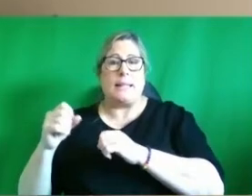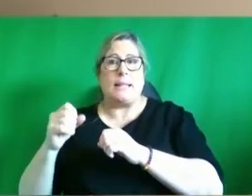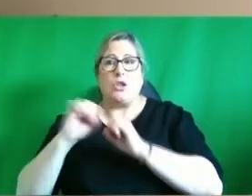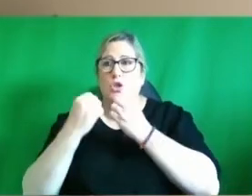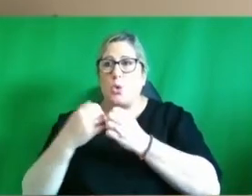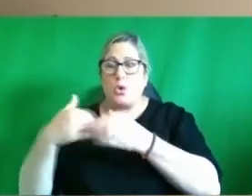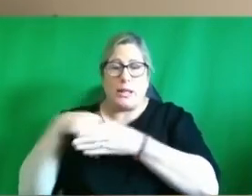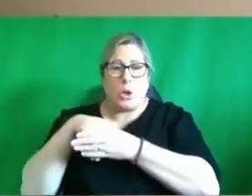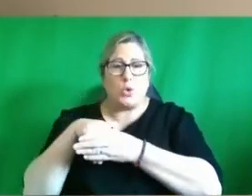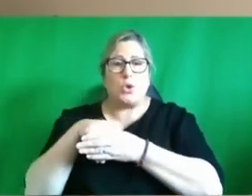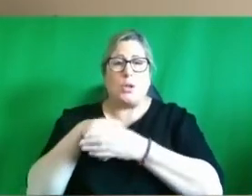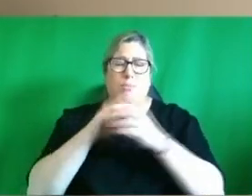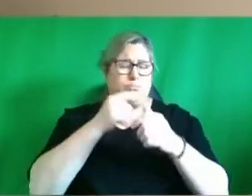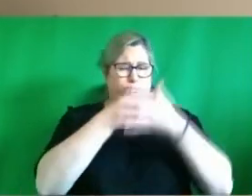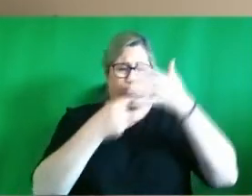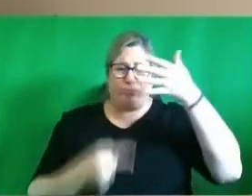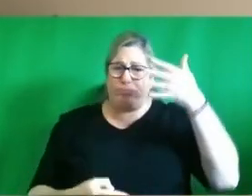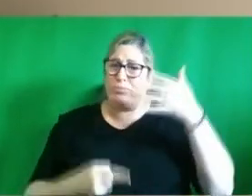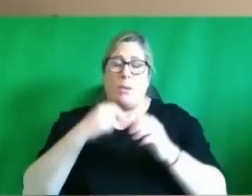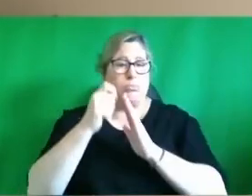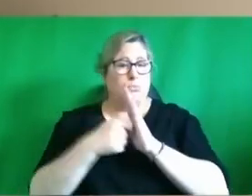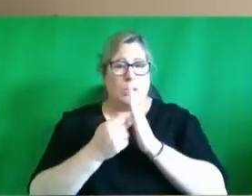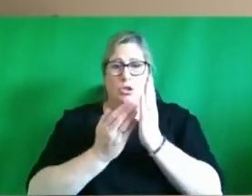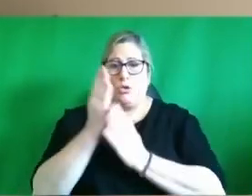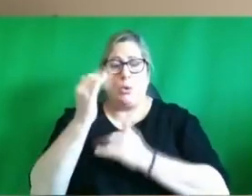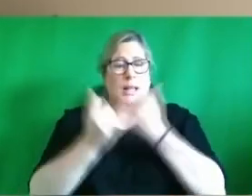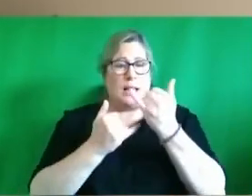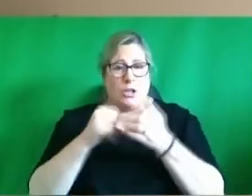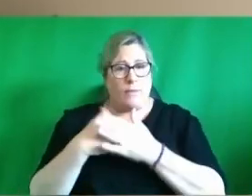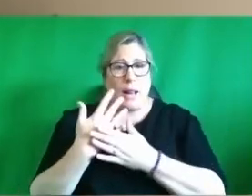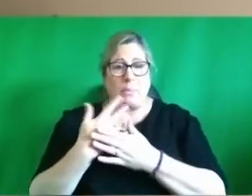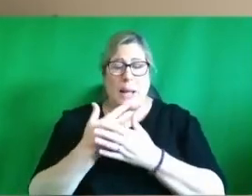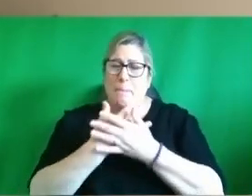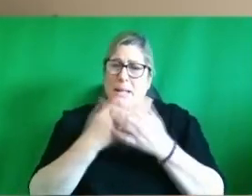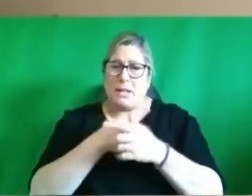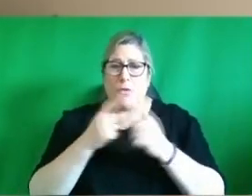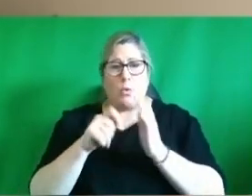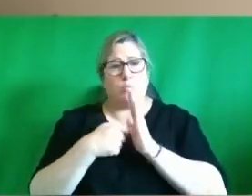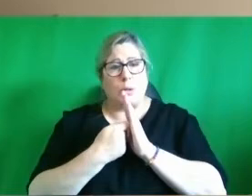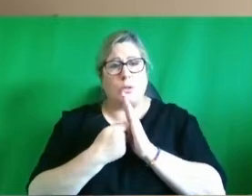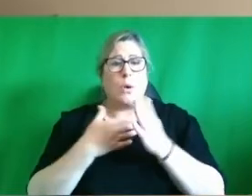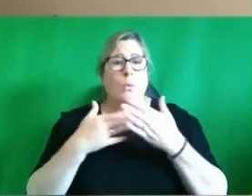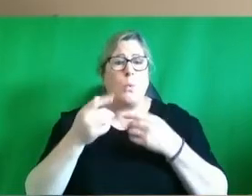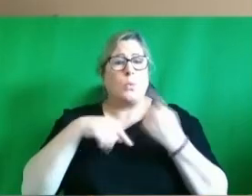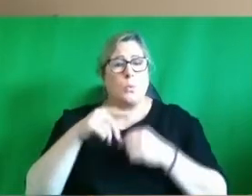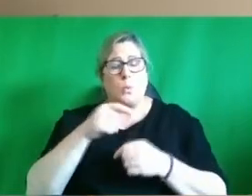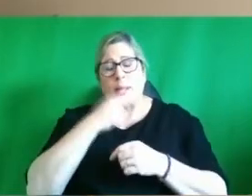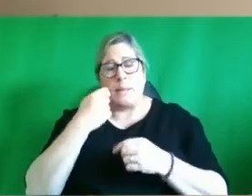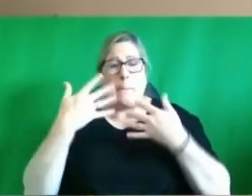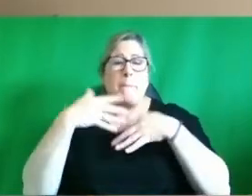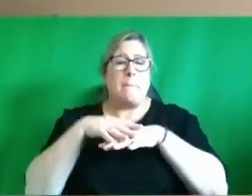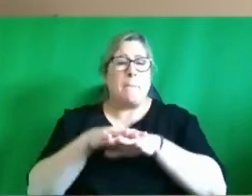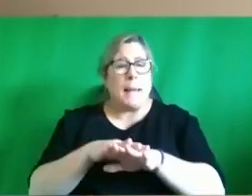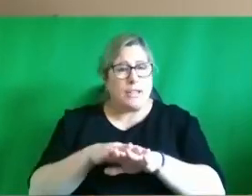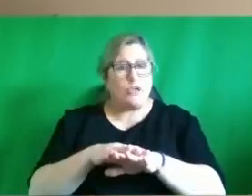services a wide range of projects over those years have been developed and many of those have been what we call mainstreamed in other words they've been